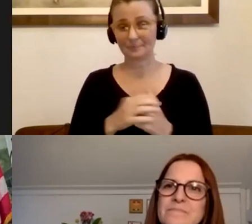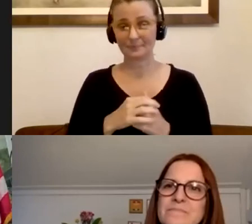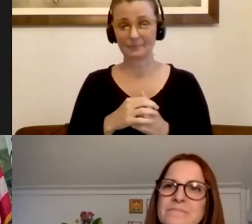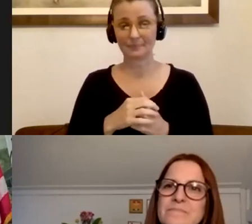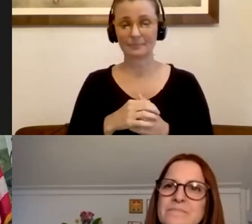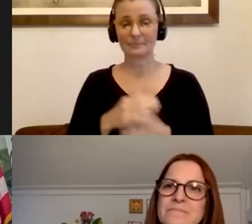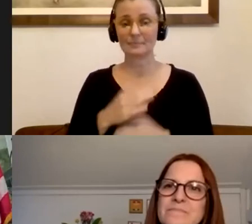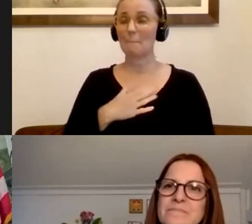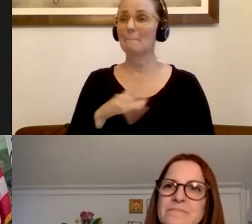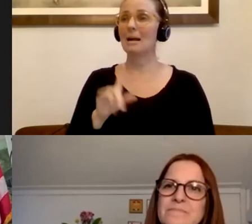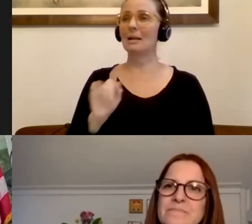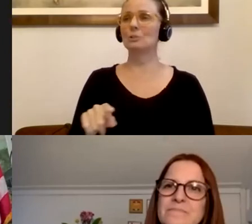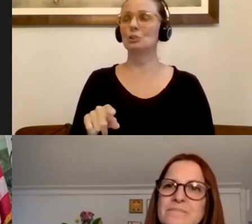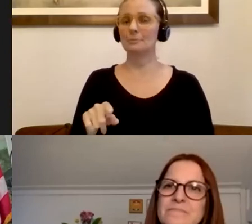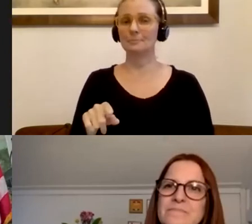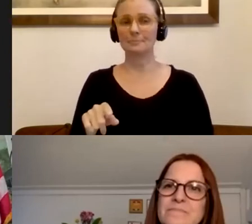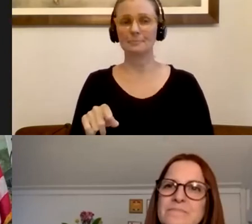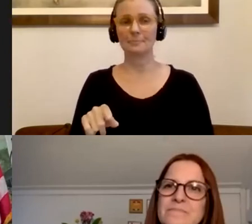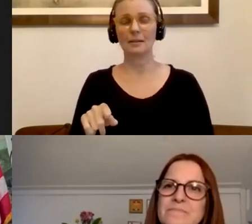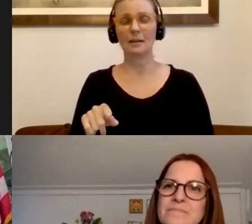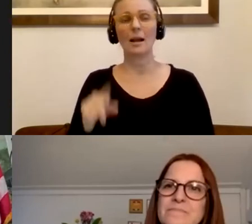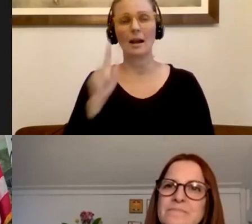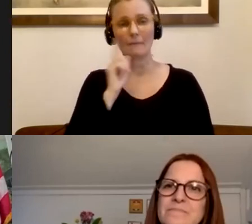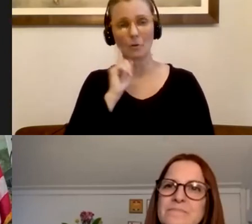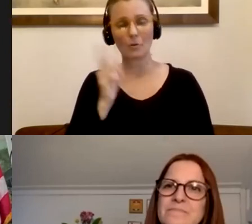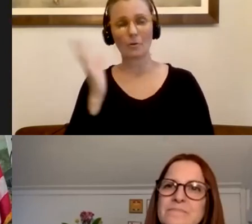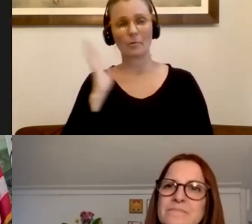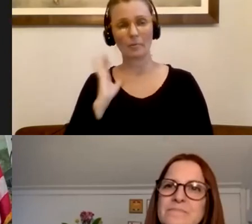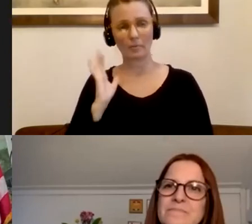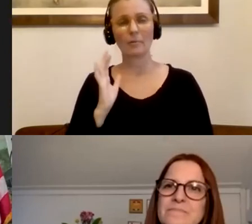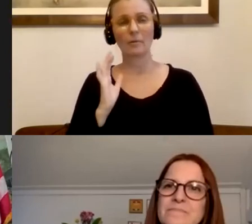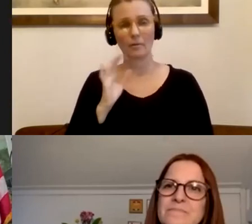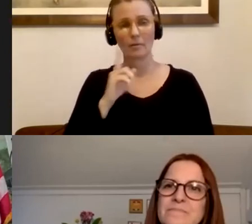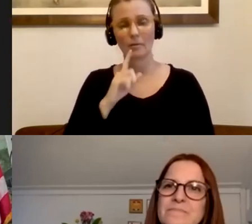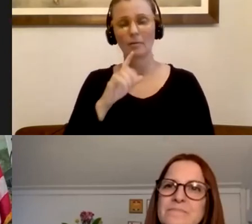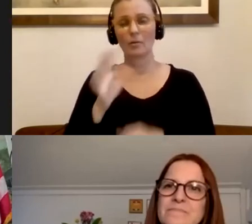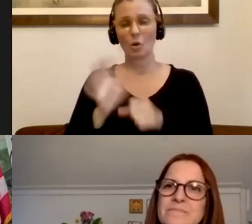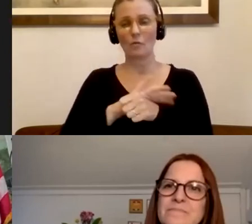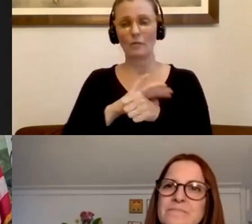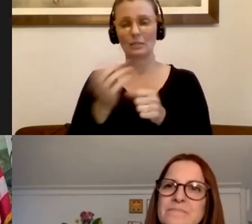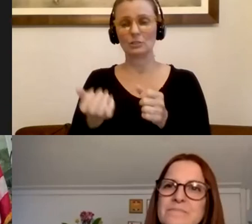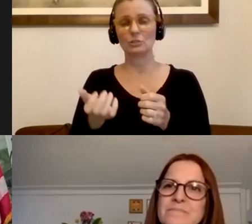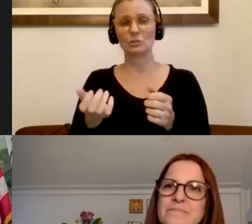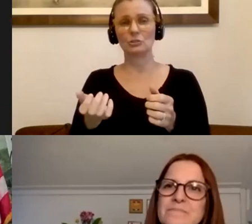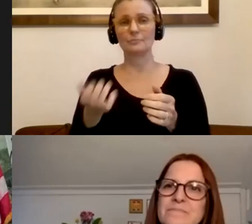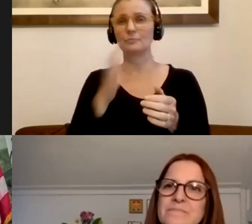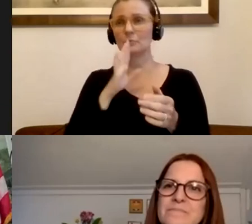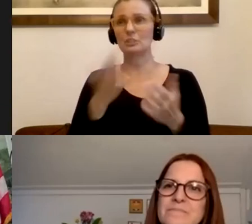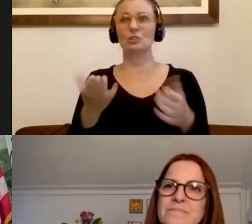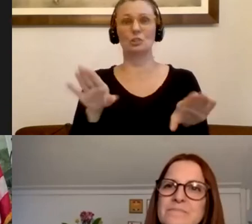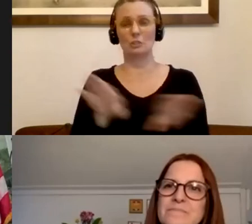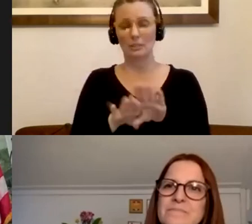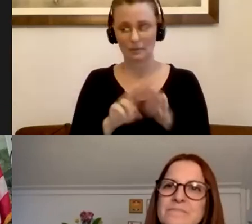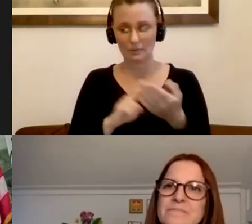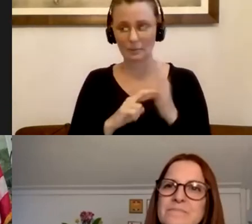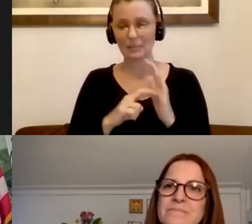so my question is, I've heard that early on in the COVID shutdown, some seniors have had troubles getting to essential toiletries, such as hand soap, hand sanitizer, and